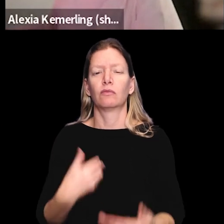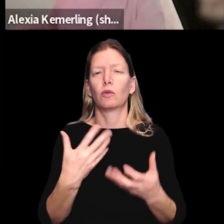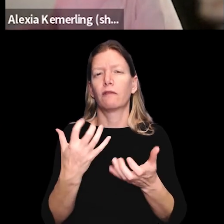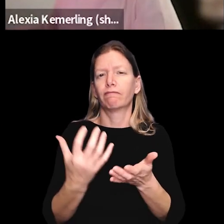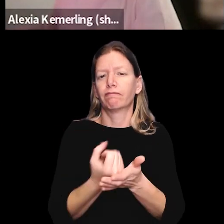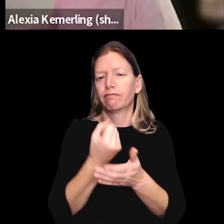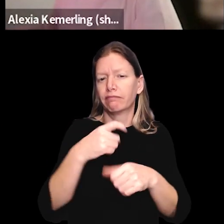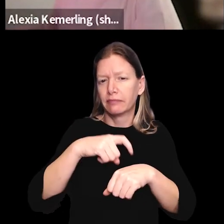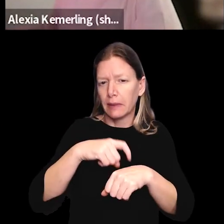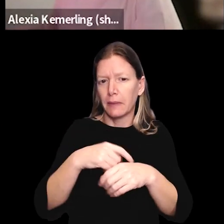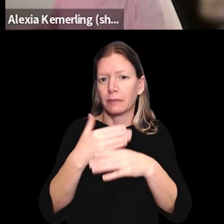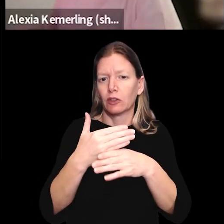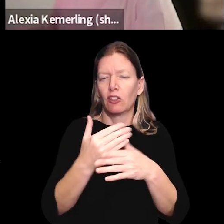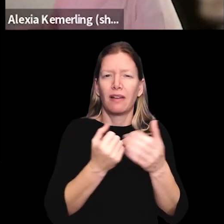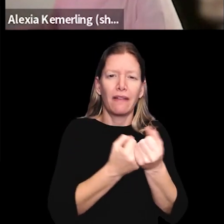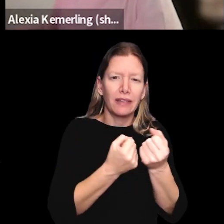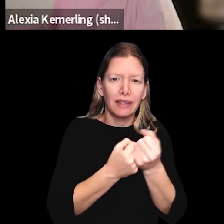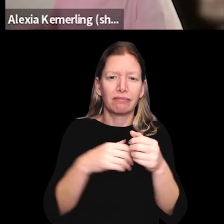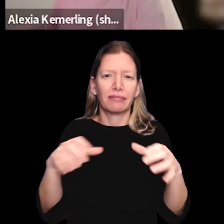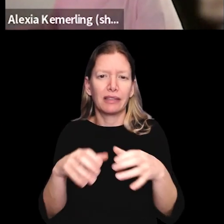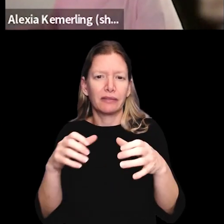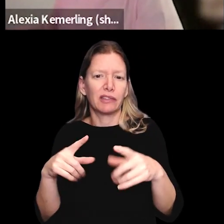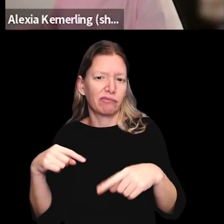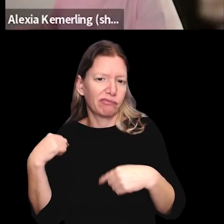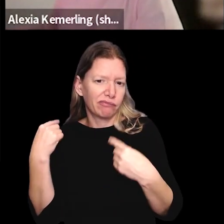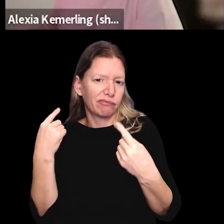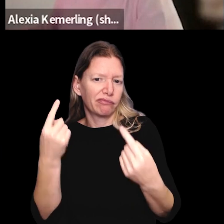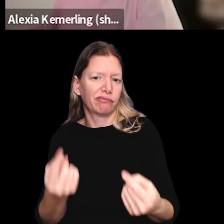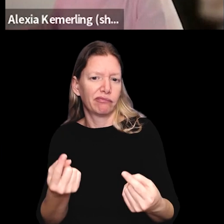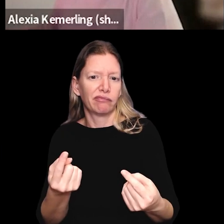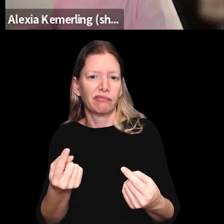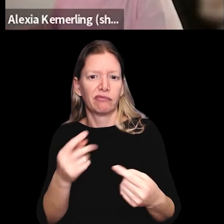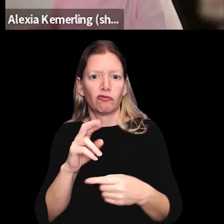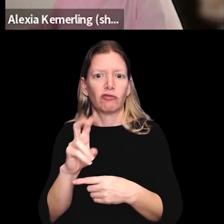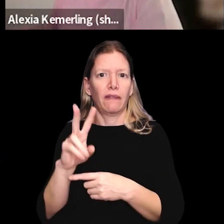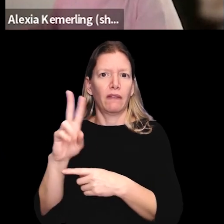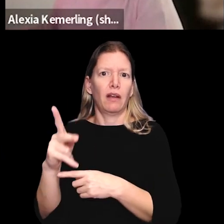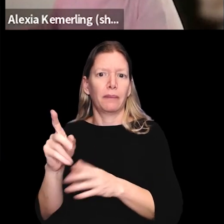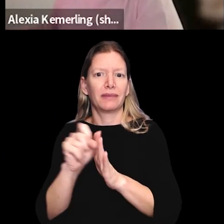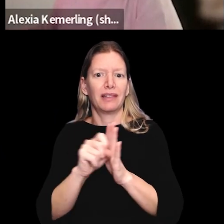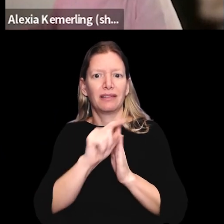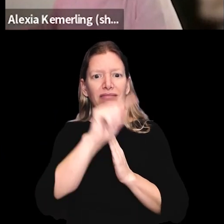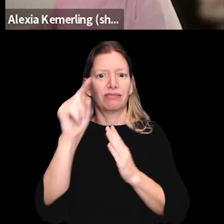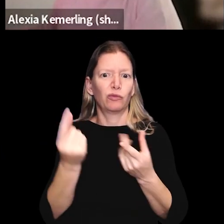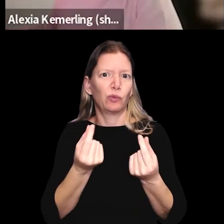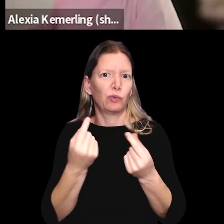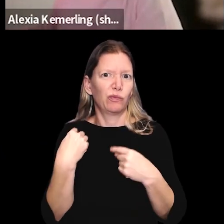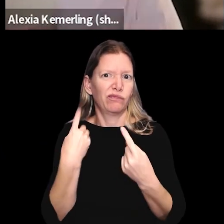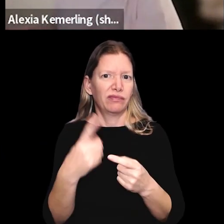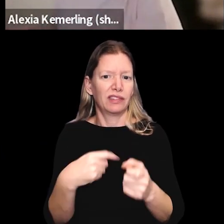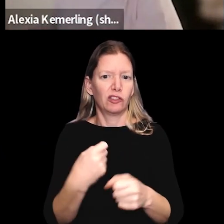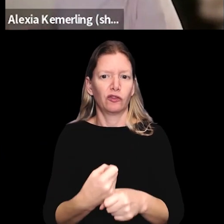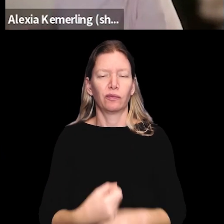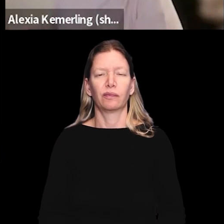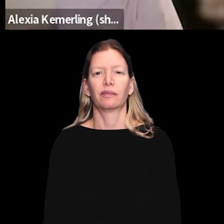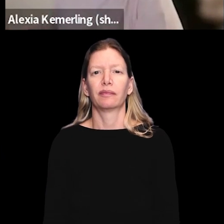So I also just wanted to take some time to share some of the advocacy and activities that RevUp states have been